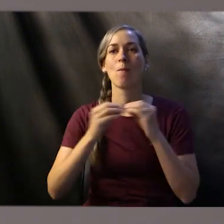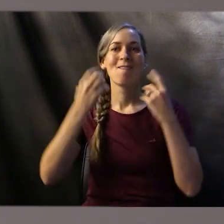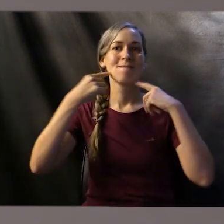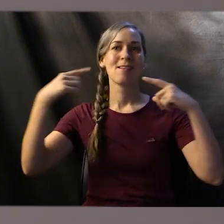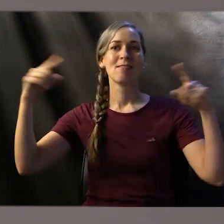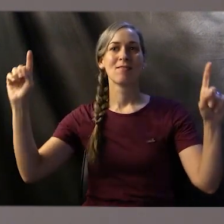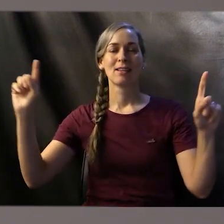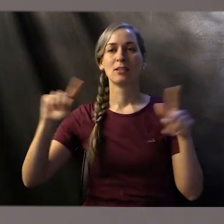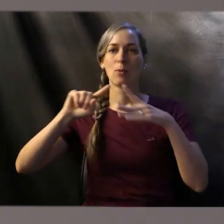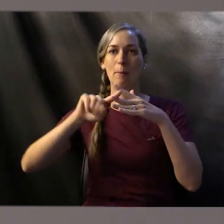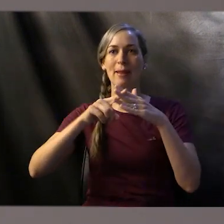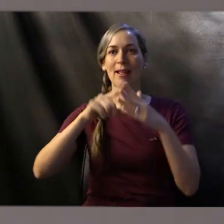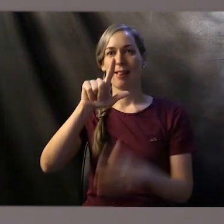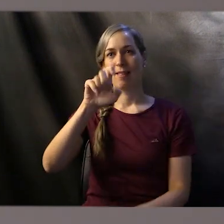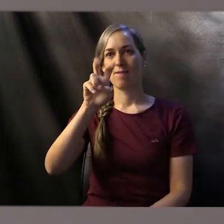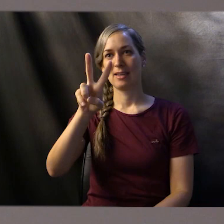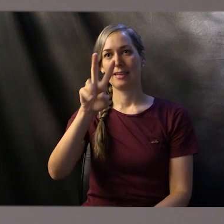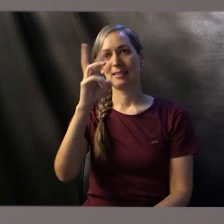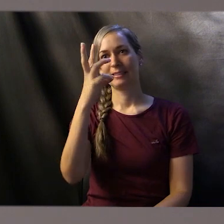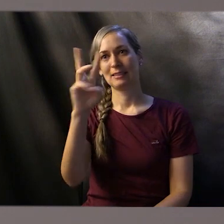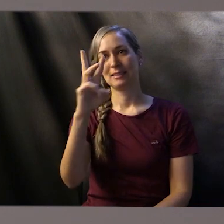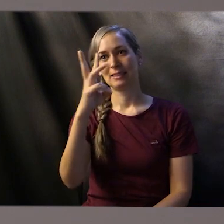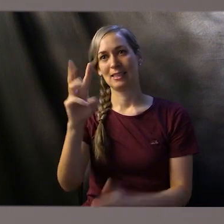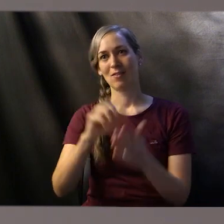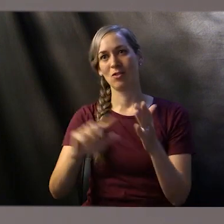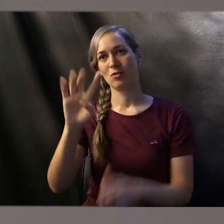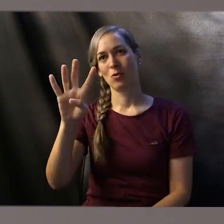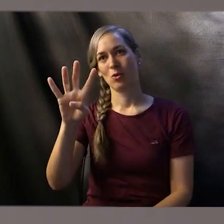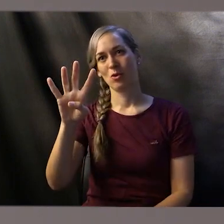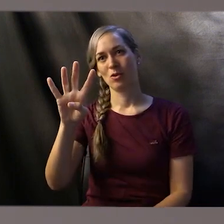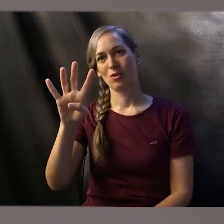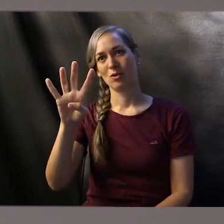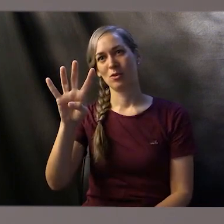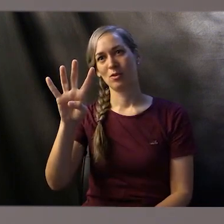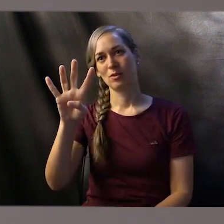So I want start by going to Leviticus chapter 16 and verse 4.